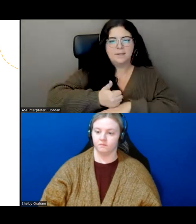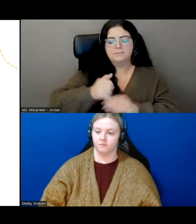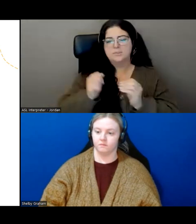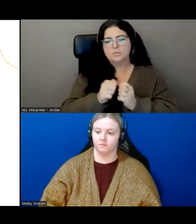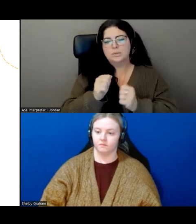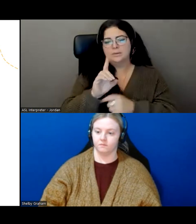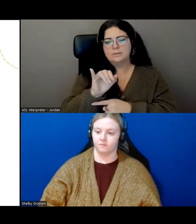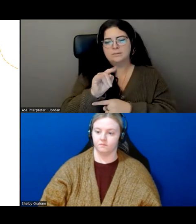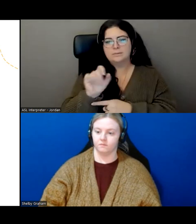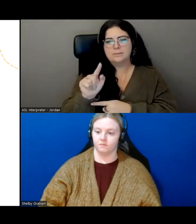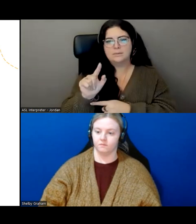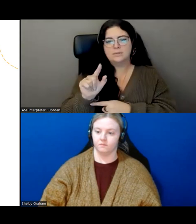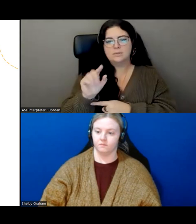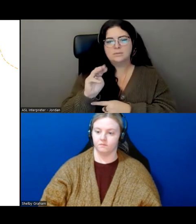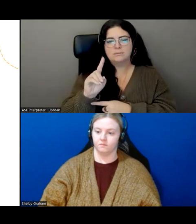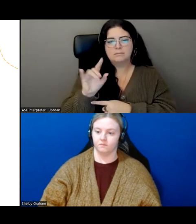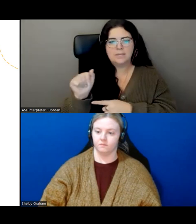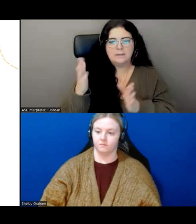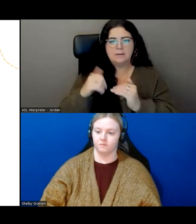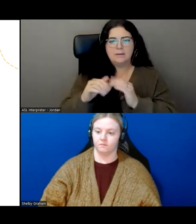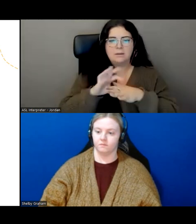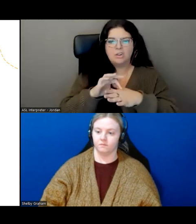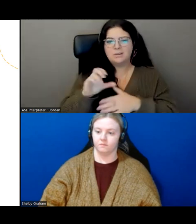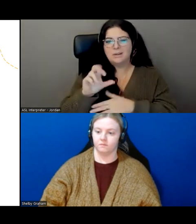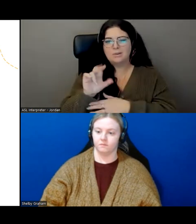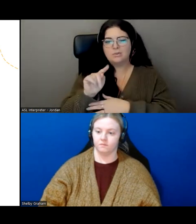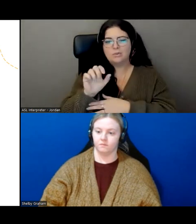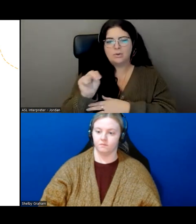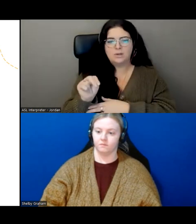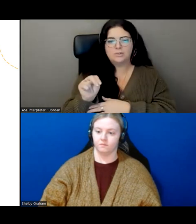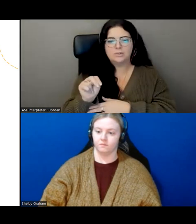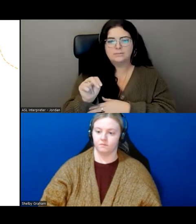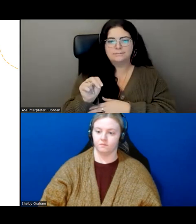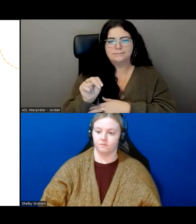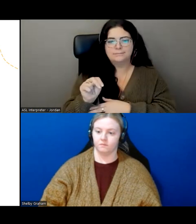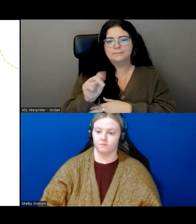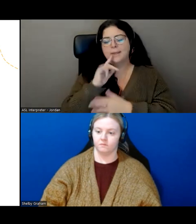content creation, advanced internet skills, and we'll also go over email and communication.